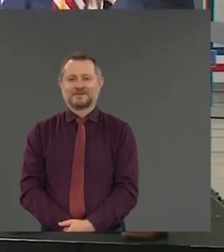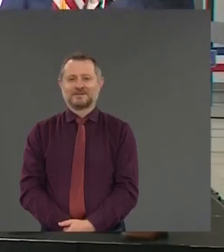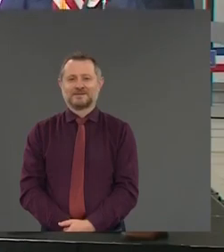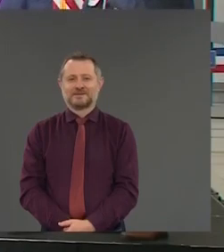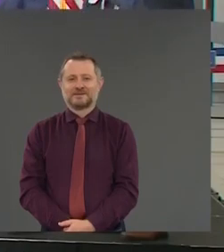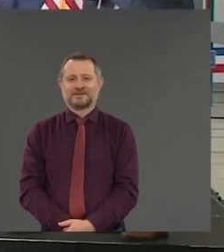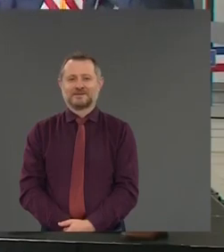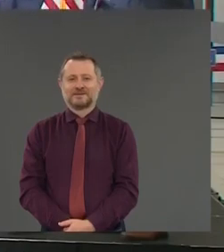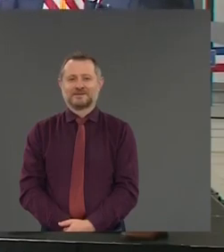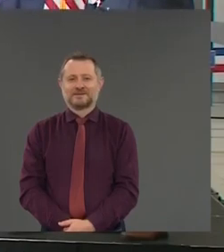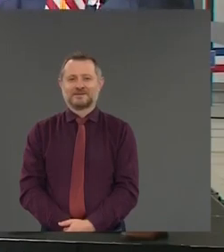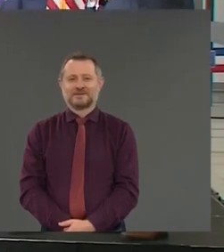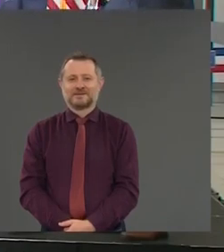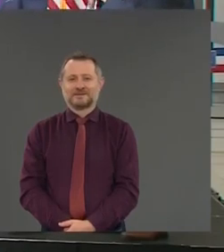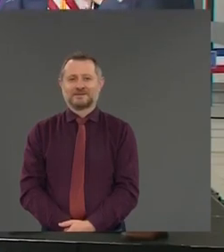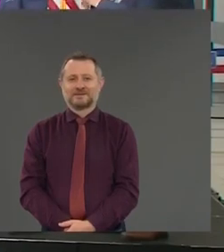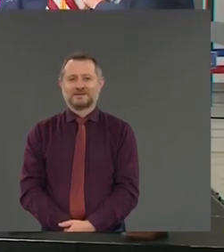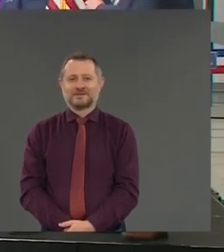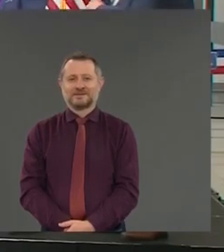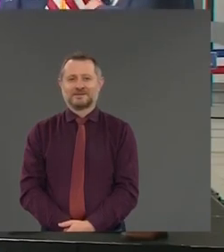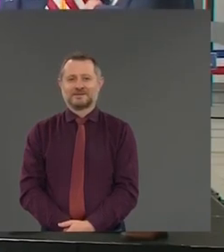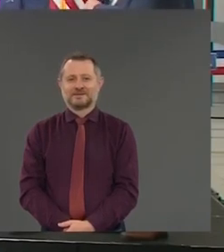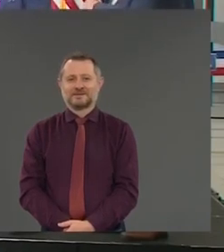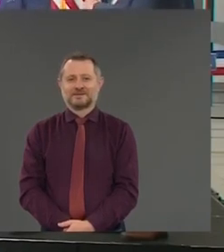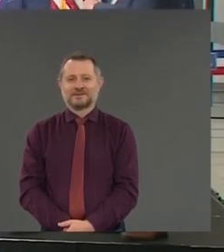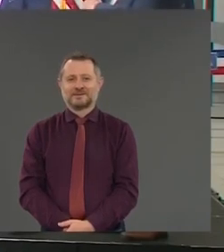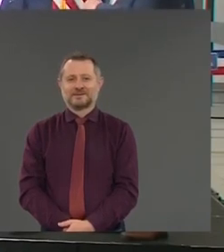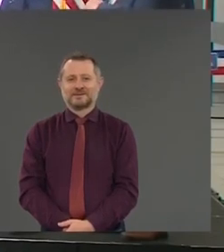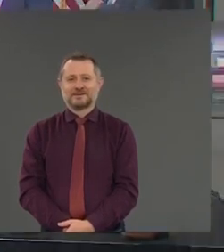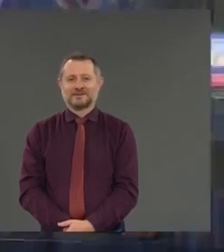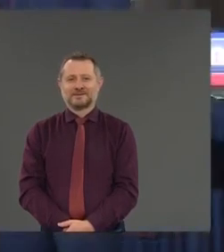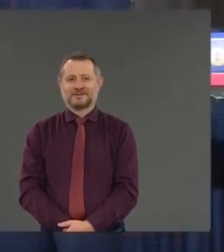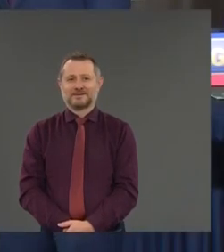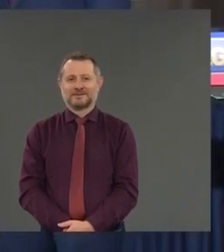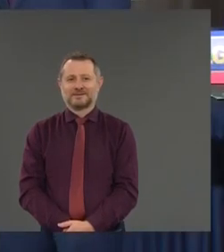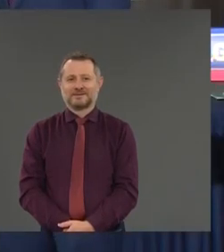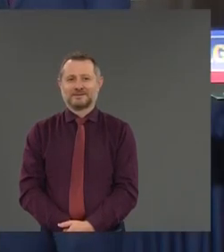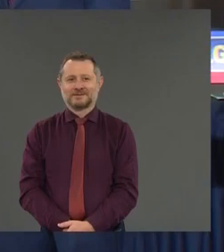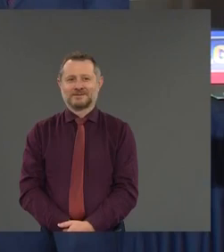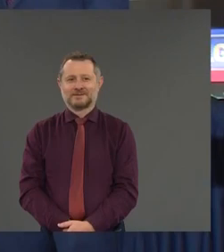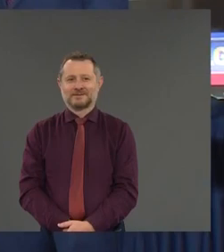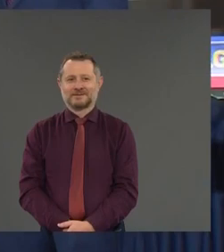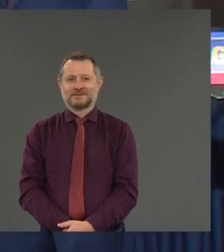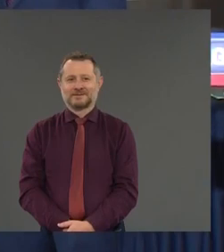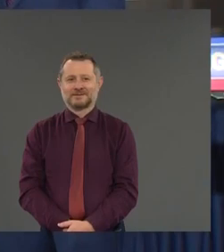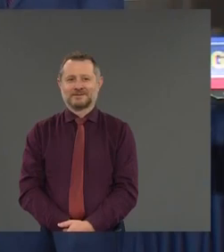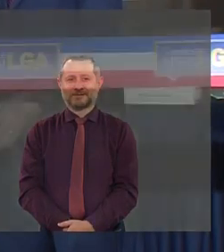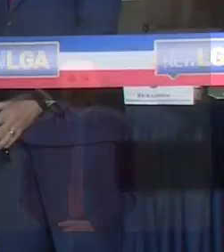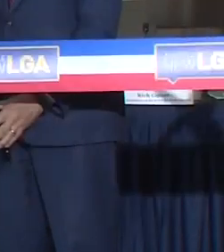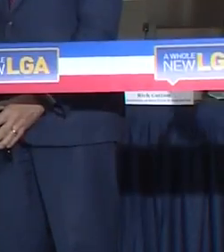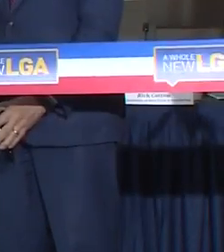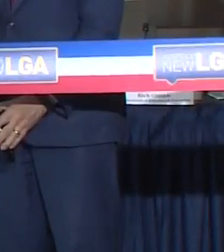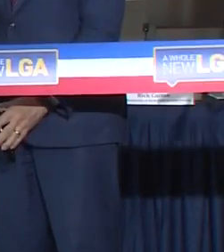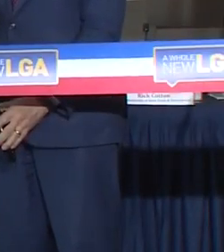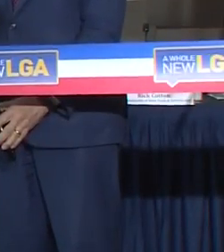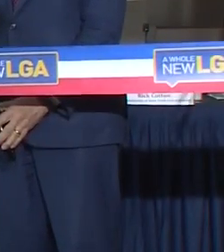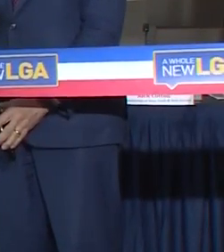Congratulations. Here it is, right? Now. Now.